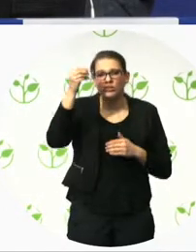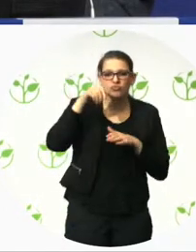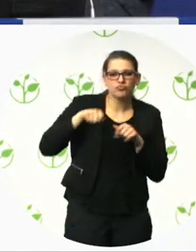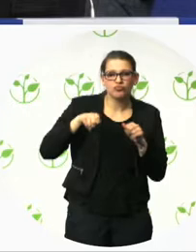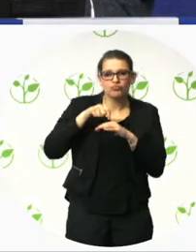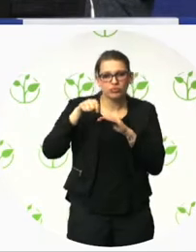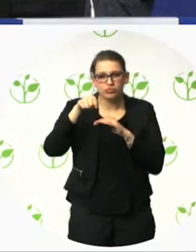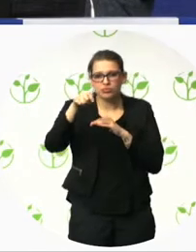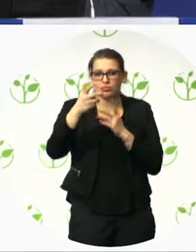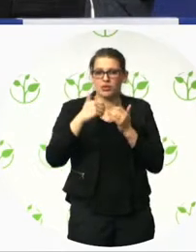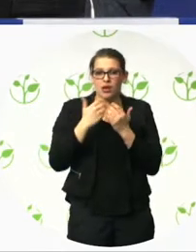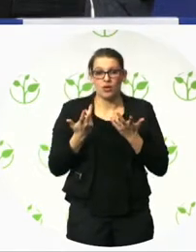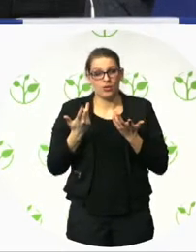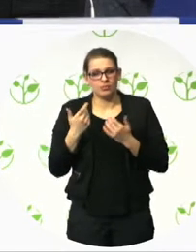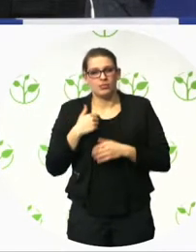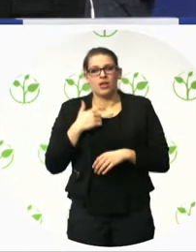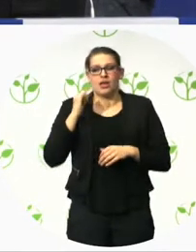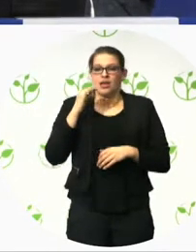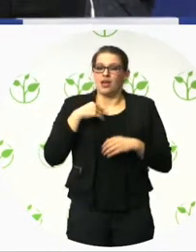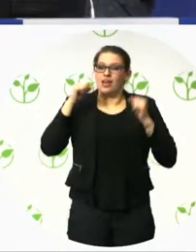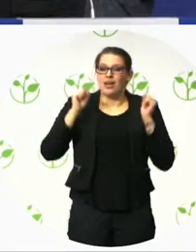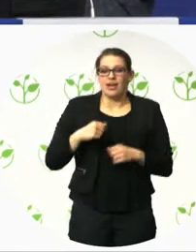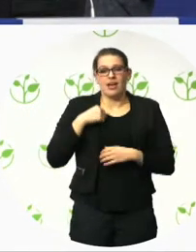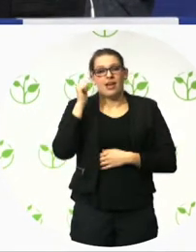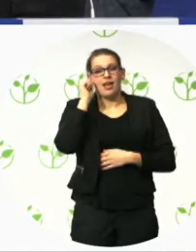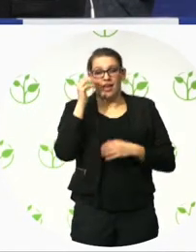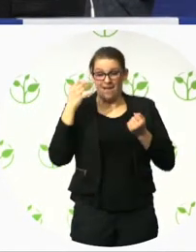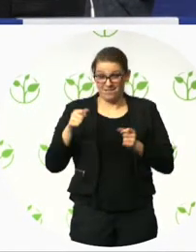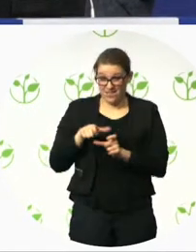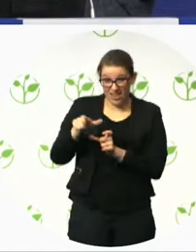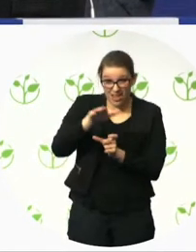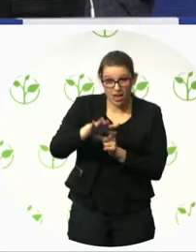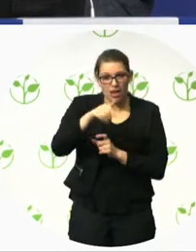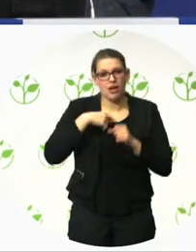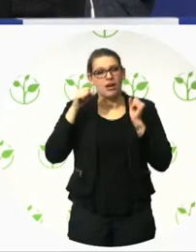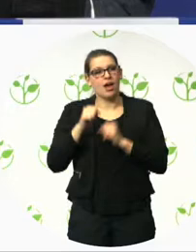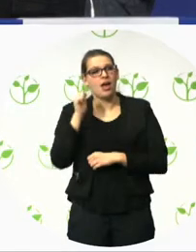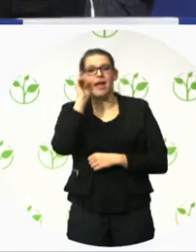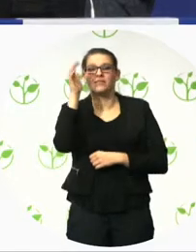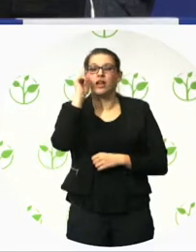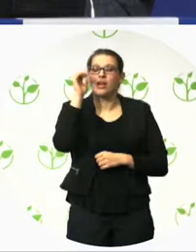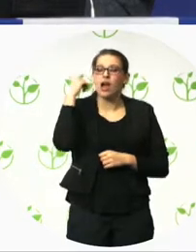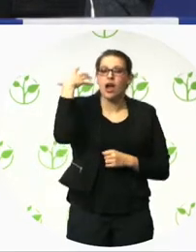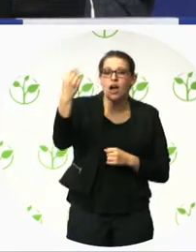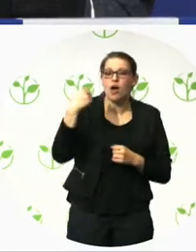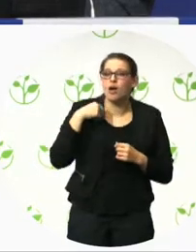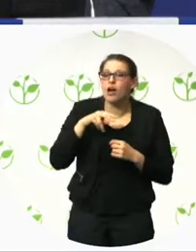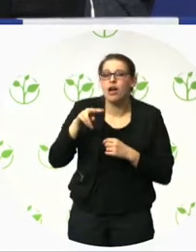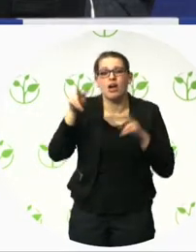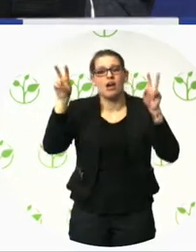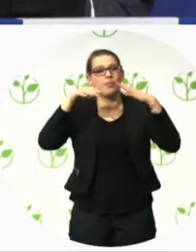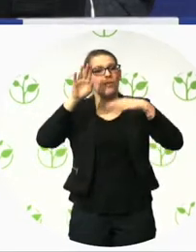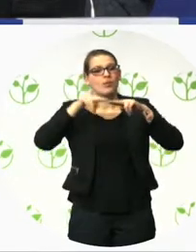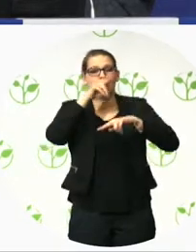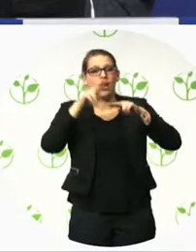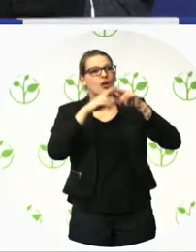footpaths give meaning to my life. I get inspiration from nature, fresh air and meeting other